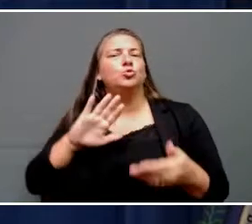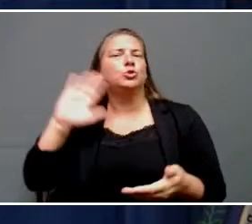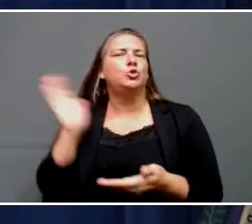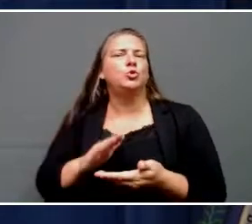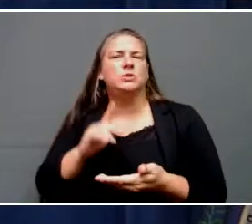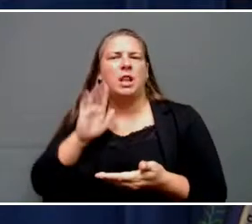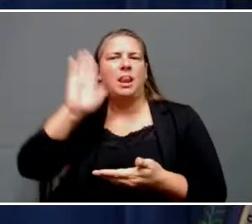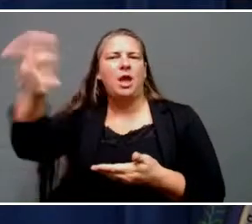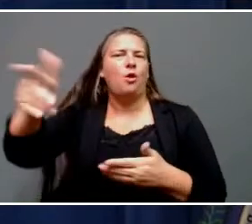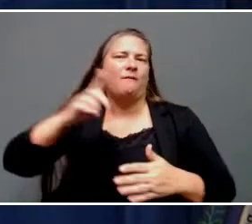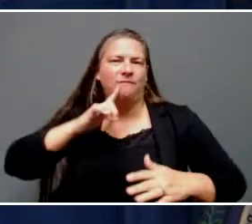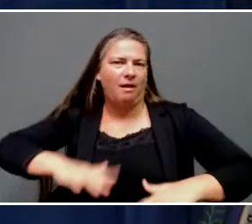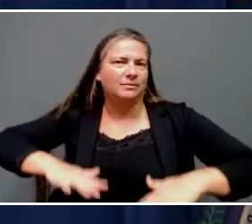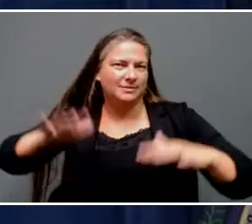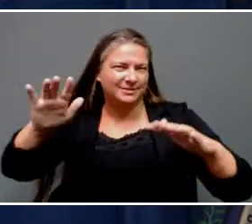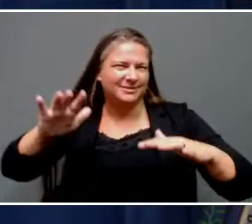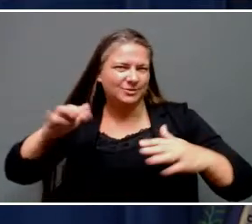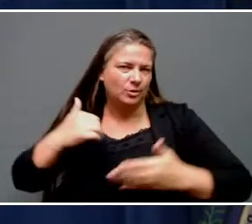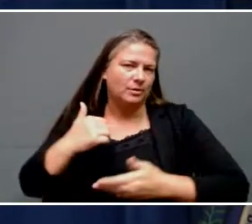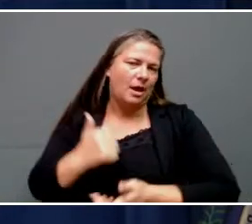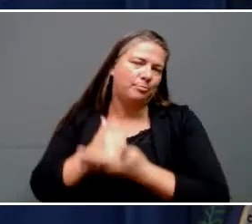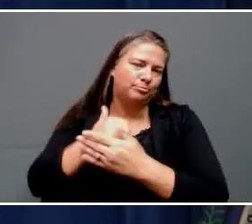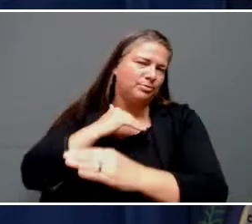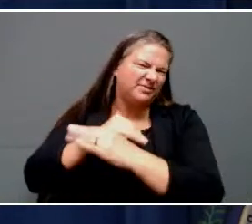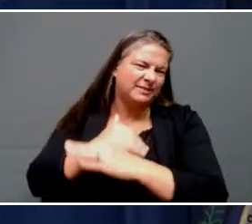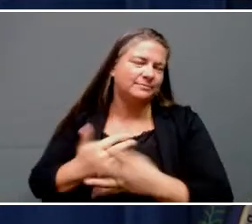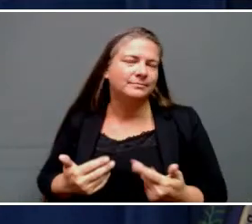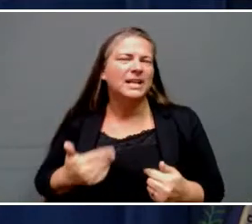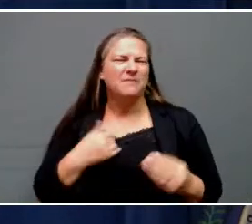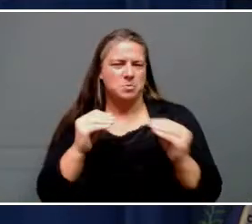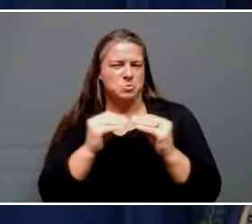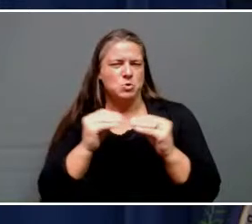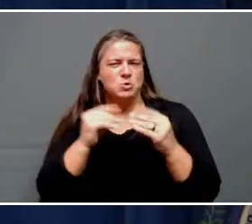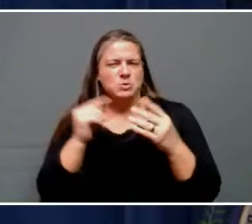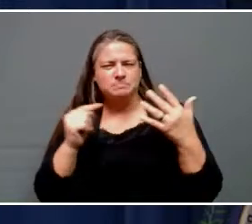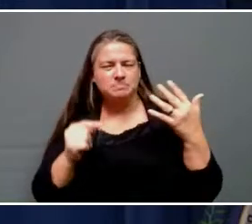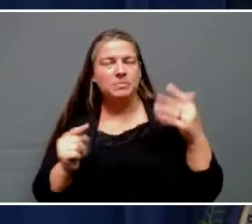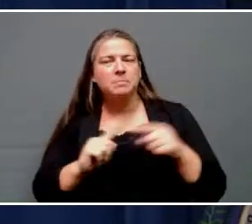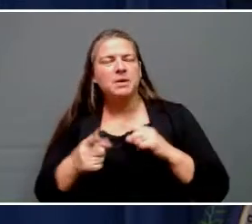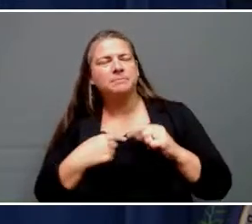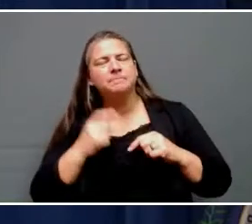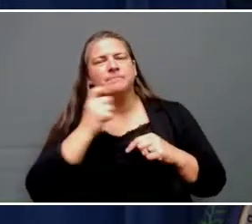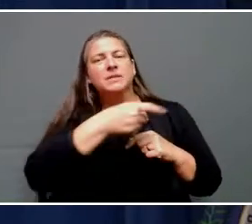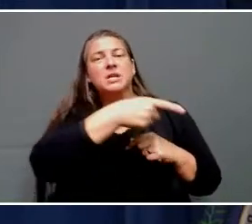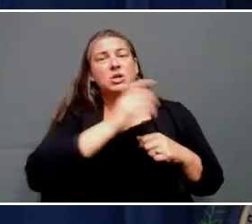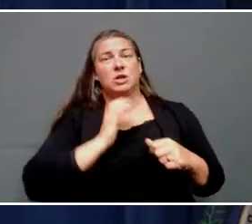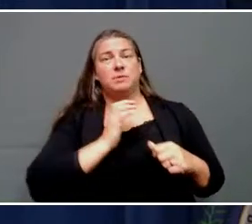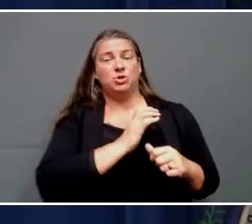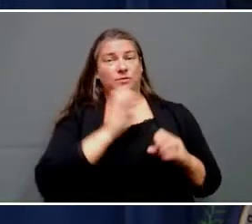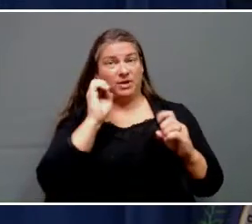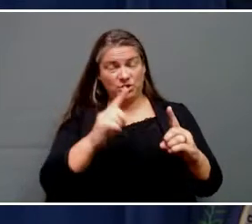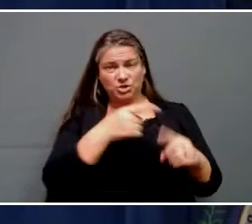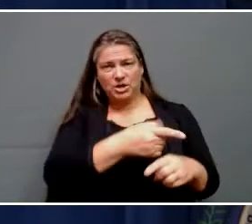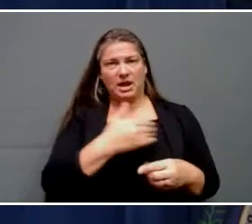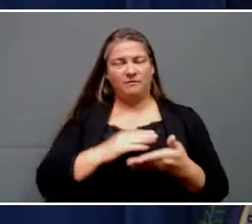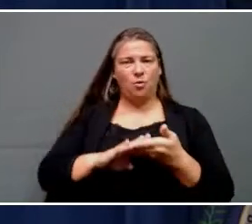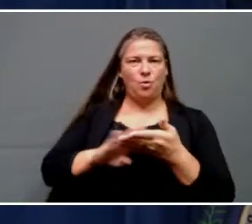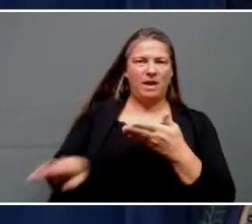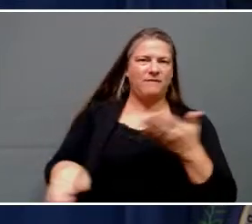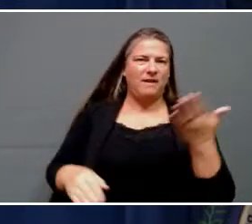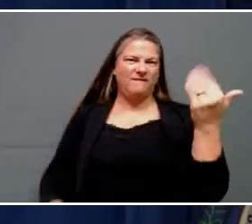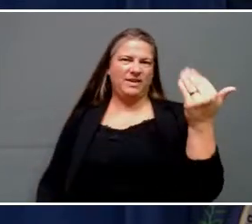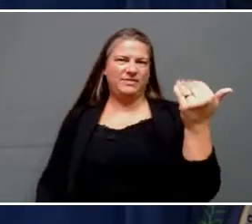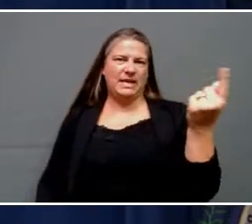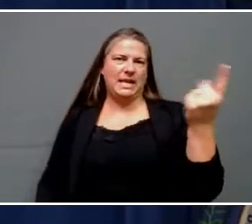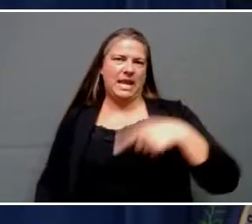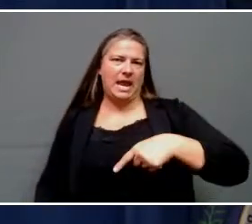pieces in there about providing flexibility, especially to the Commissioner of Education, to waive up to 15 student attendance days due